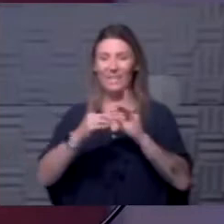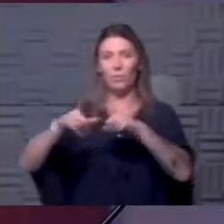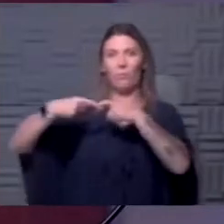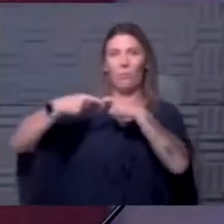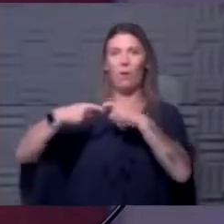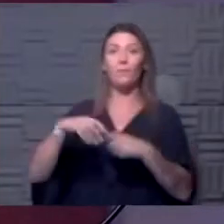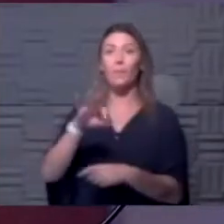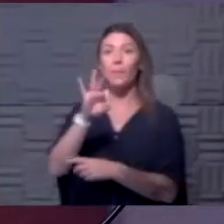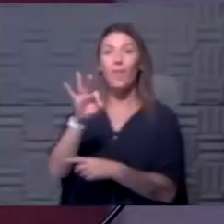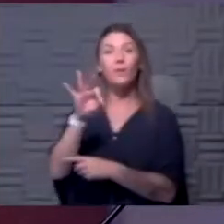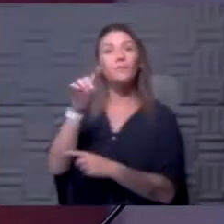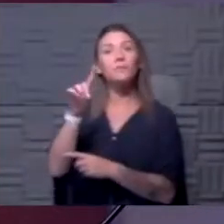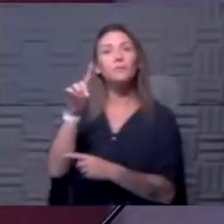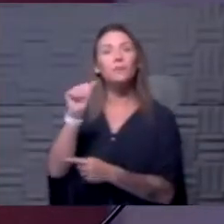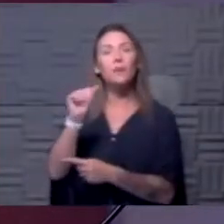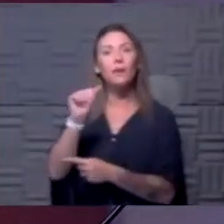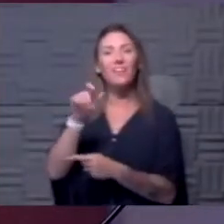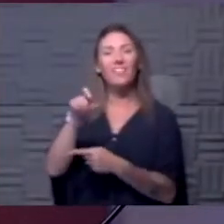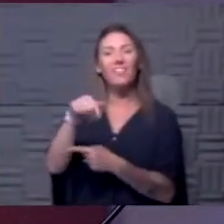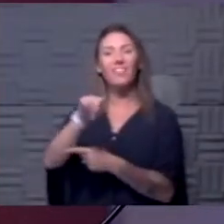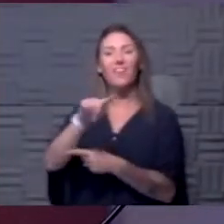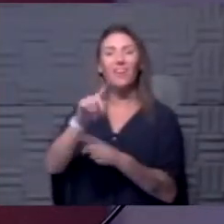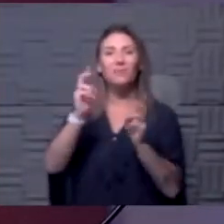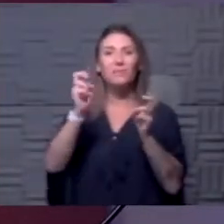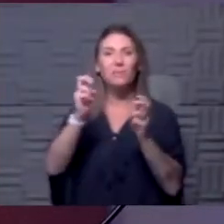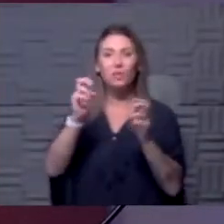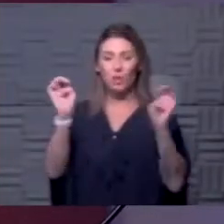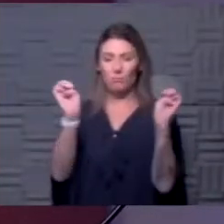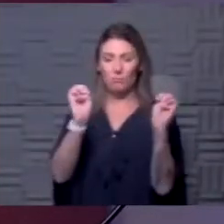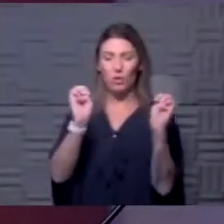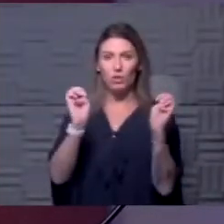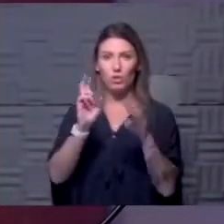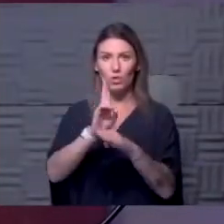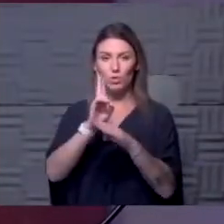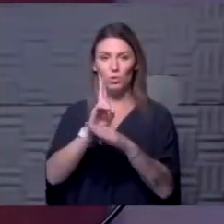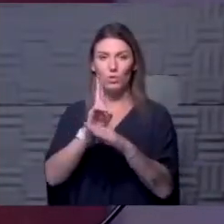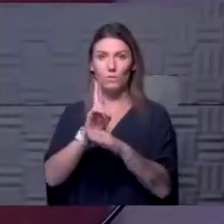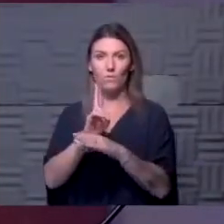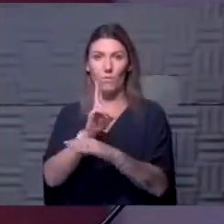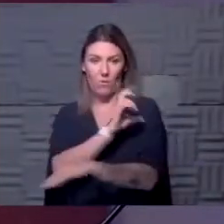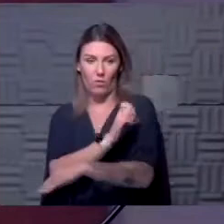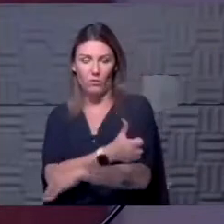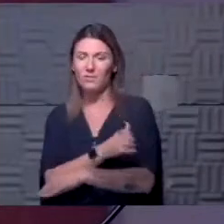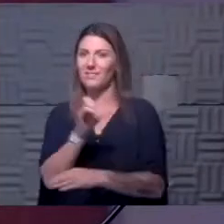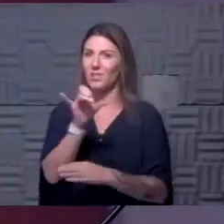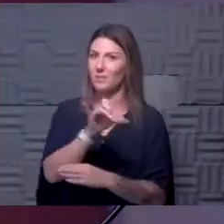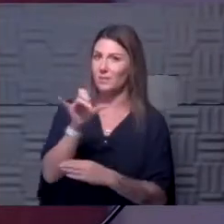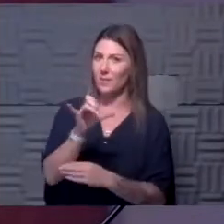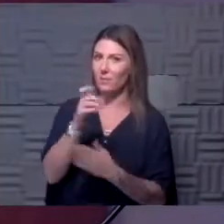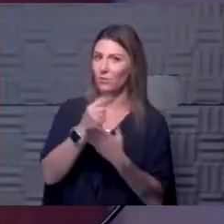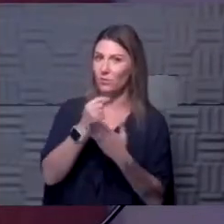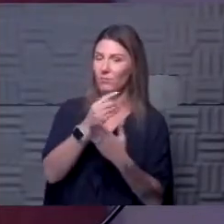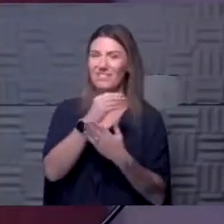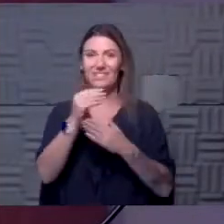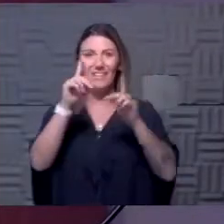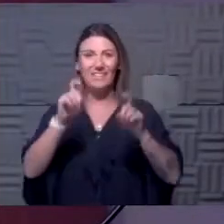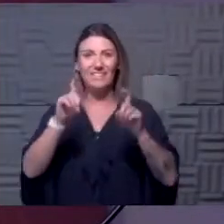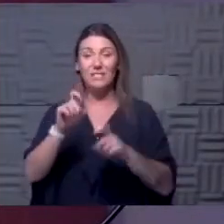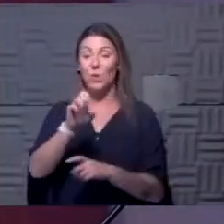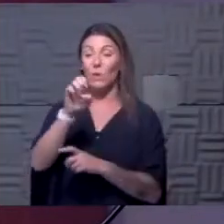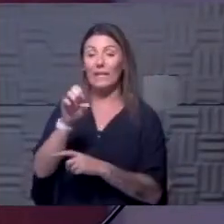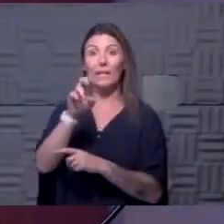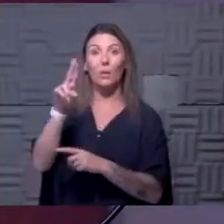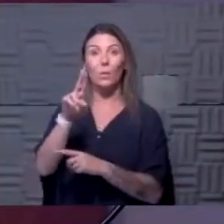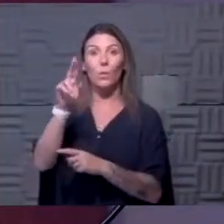The FDA issues emergency use authorizations for treatments the same way that they do for tests. And so this EUA